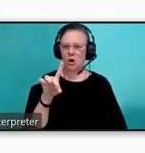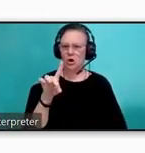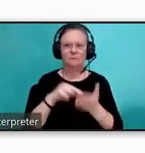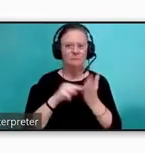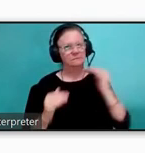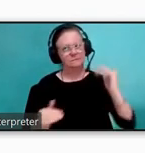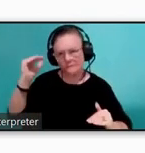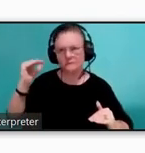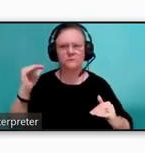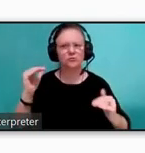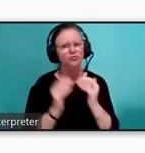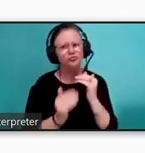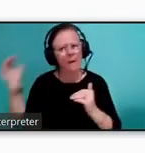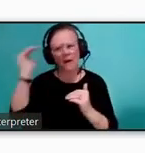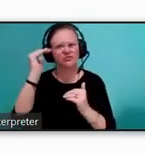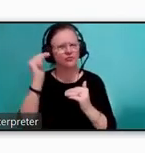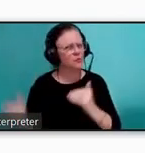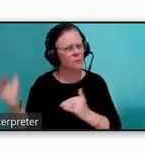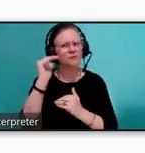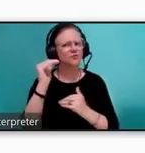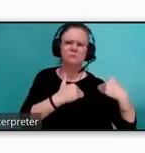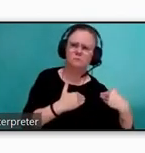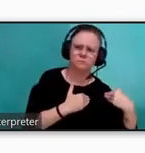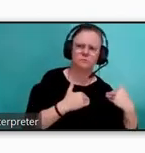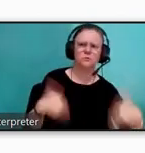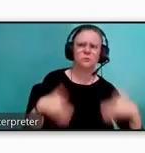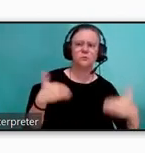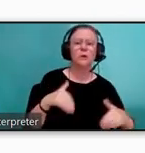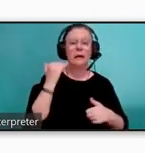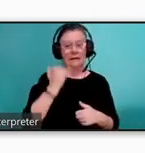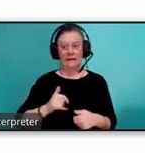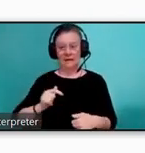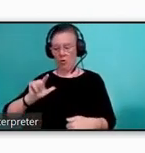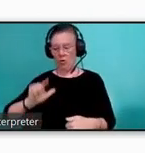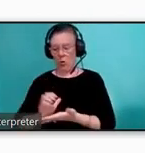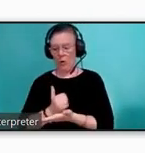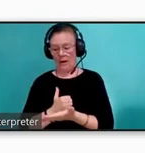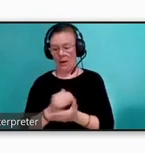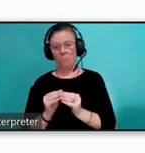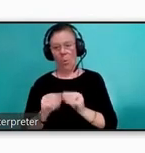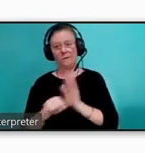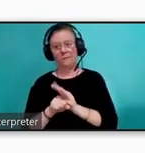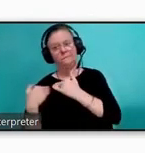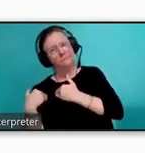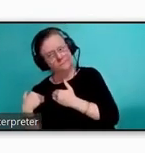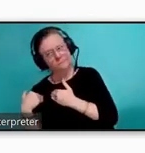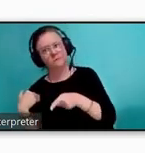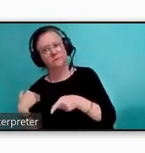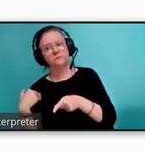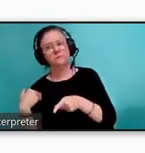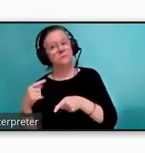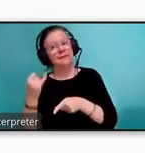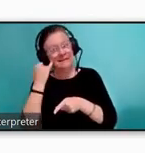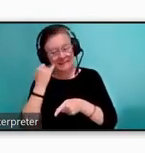Should the burden of any major service change and or fair change require a low-income population to bear adverse effects 20% or